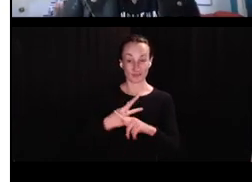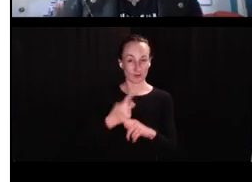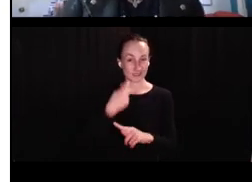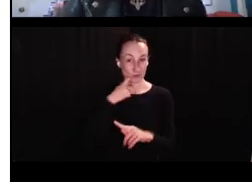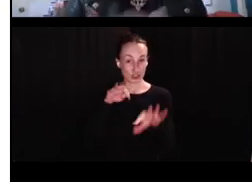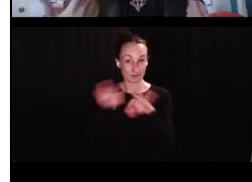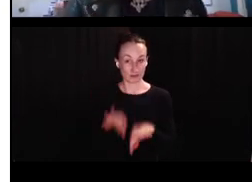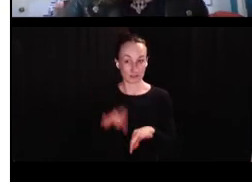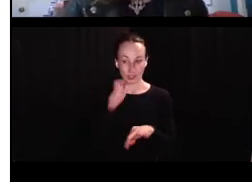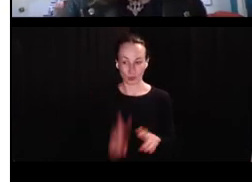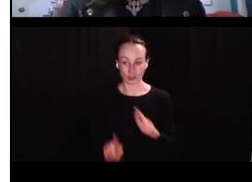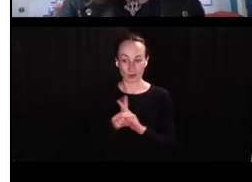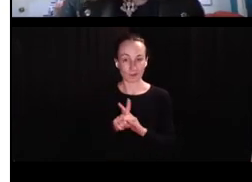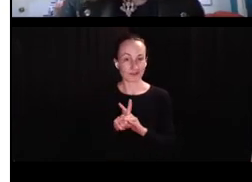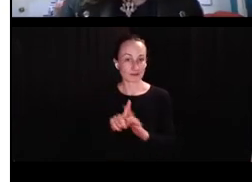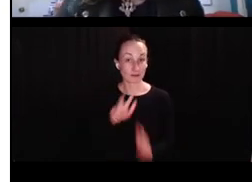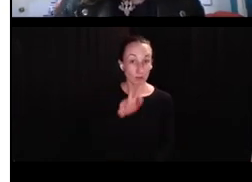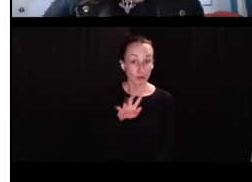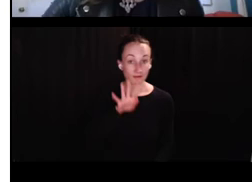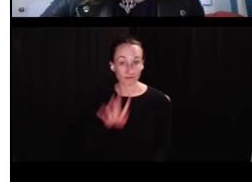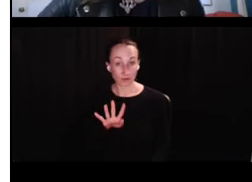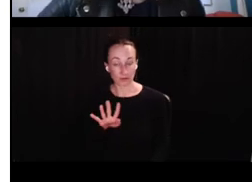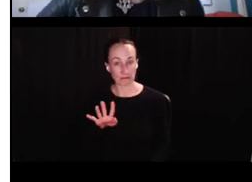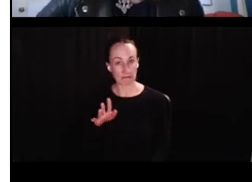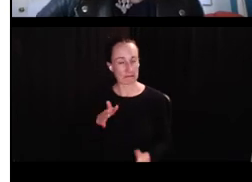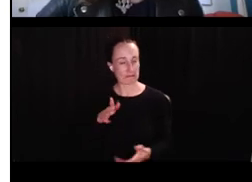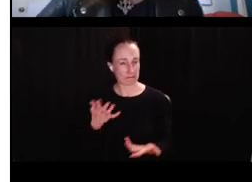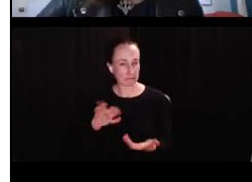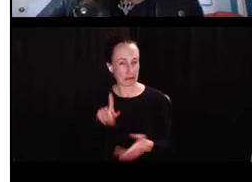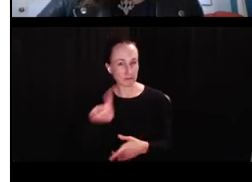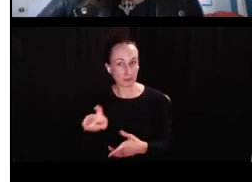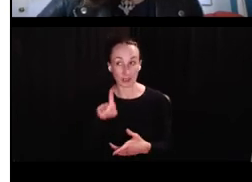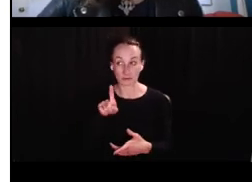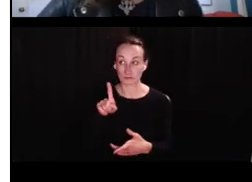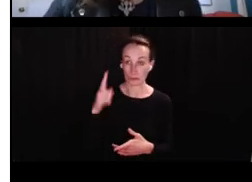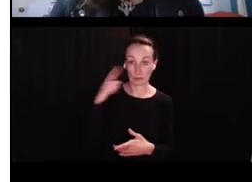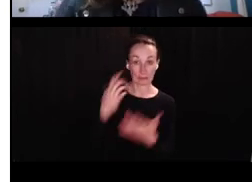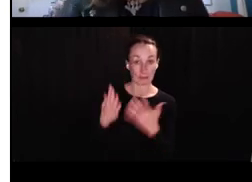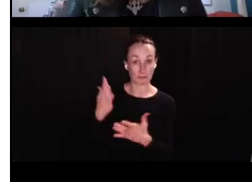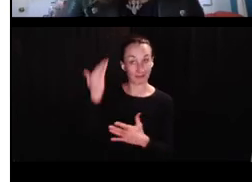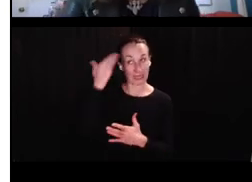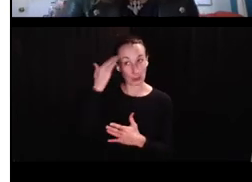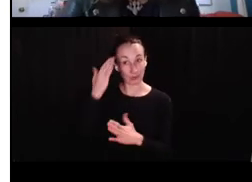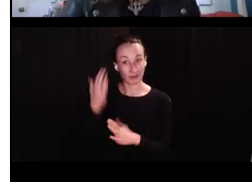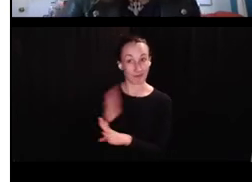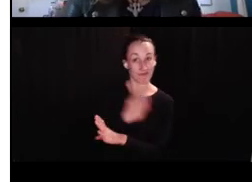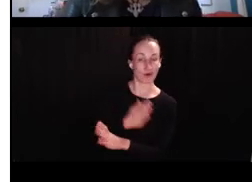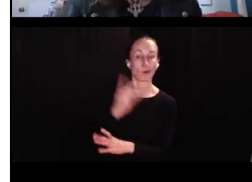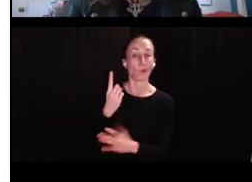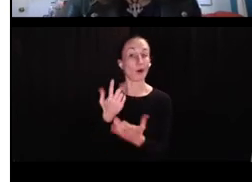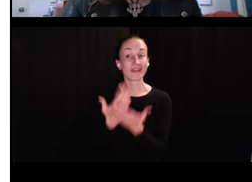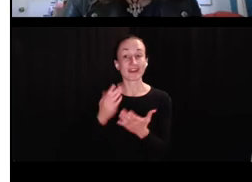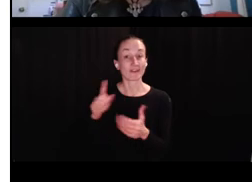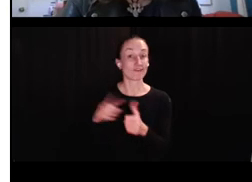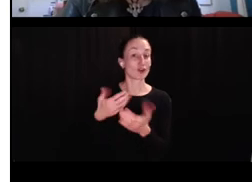But since these forms don't show up until three or four. I had to ask, is it possible that they know these before? I